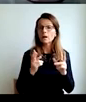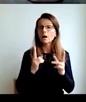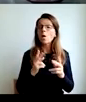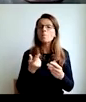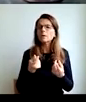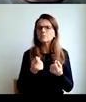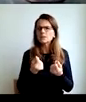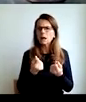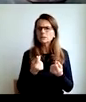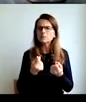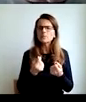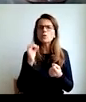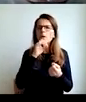nurse.